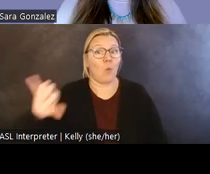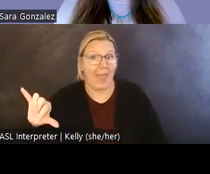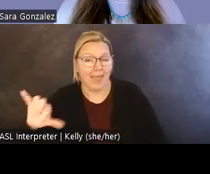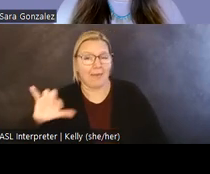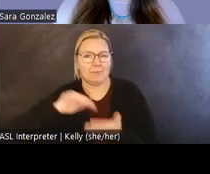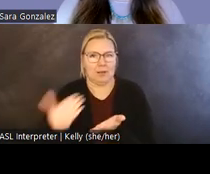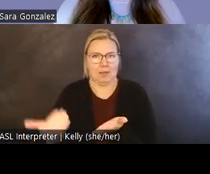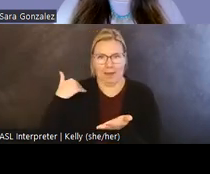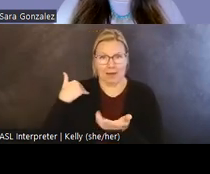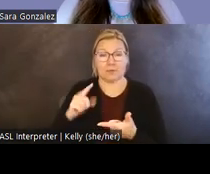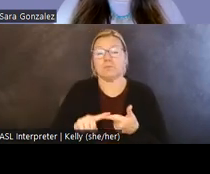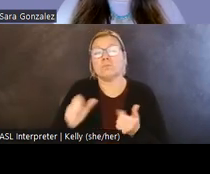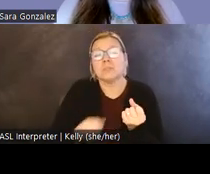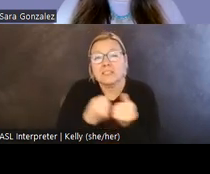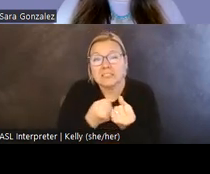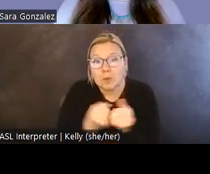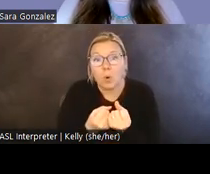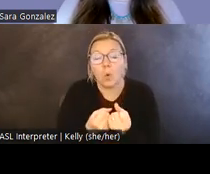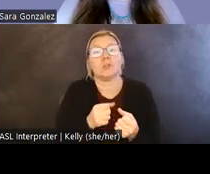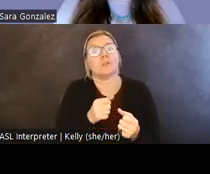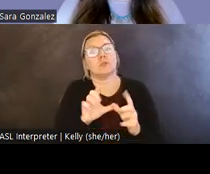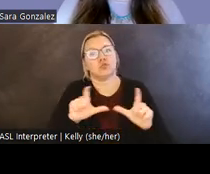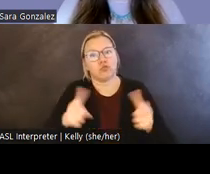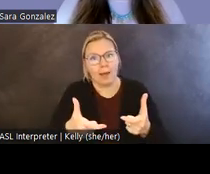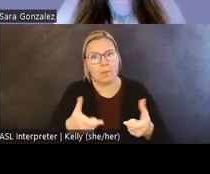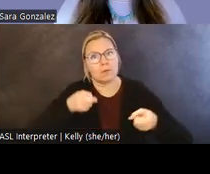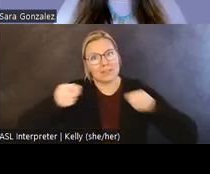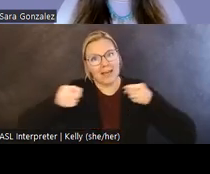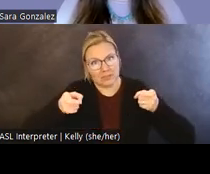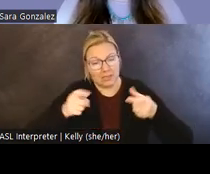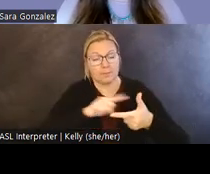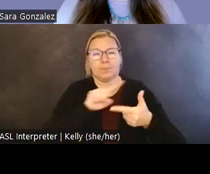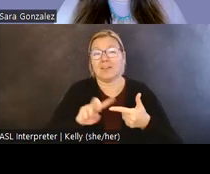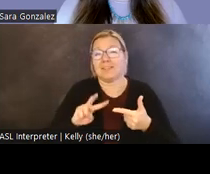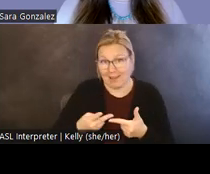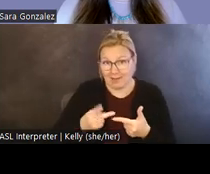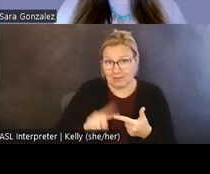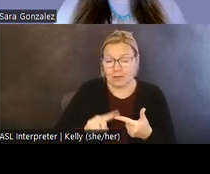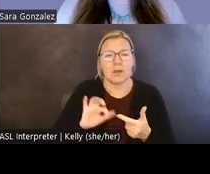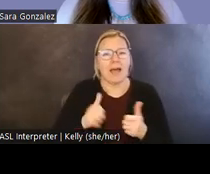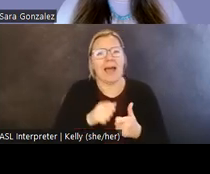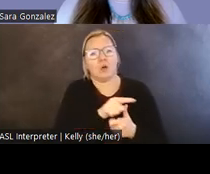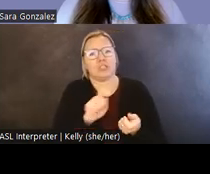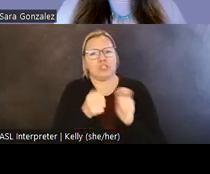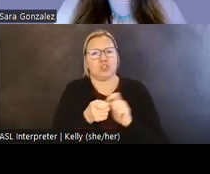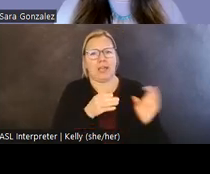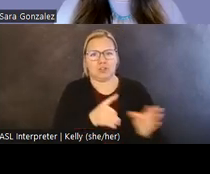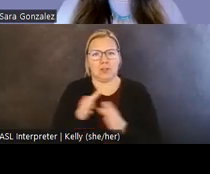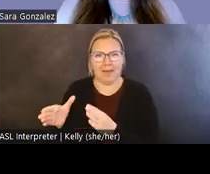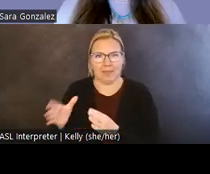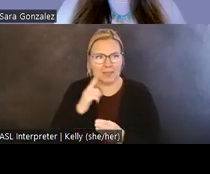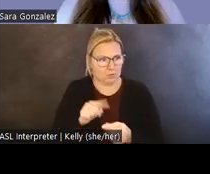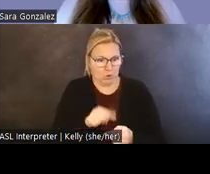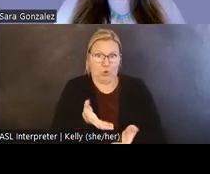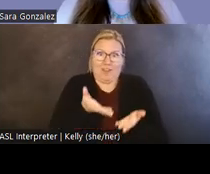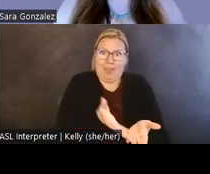one that supports tribal sovereignty and self-determination. Second, how this approach changes the methods we use on the ground to work